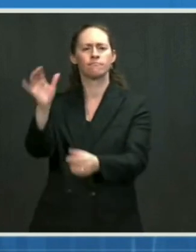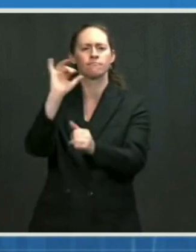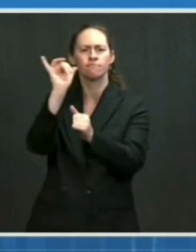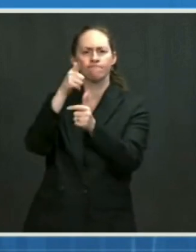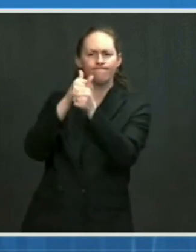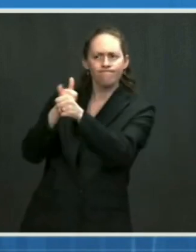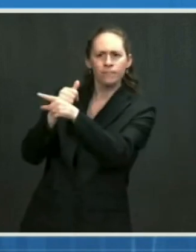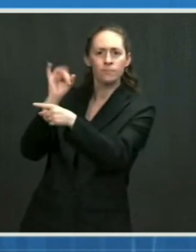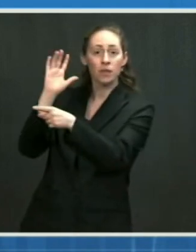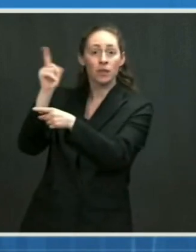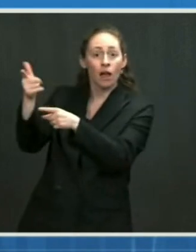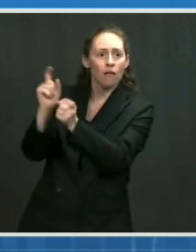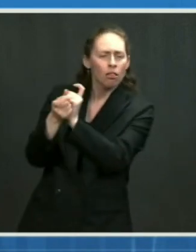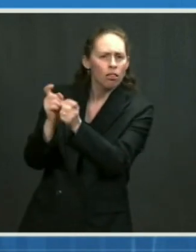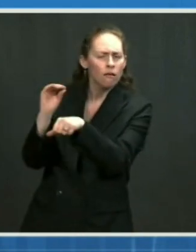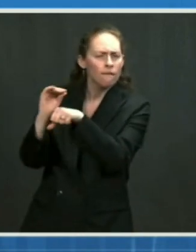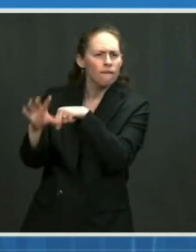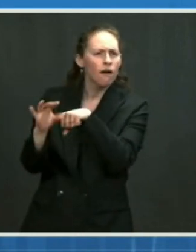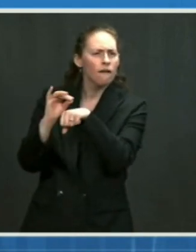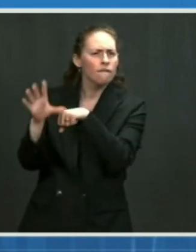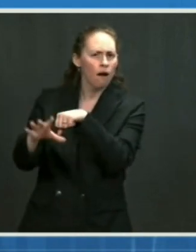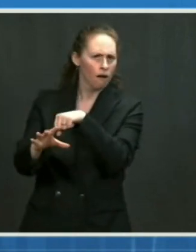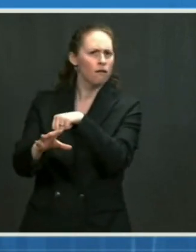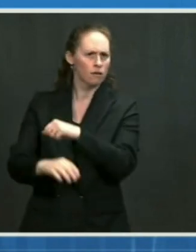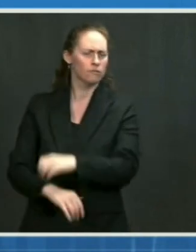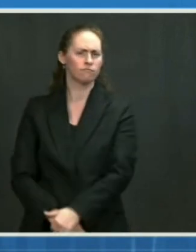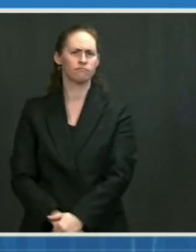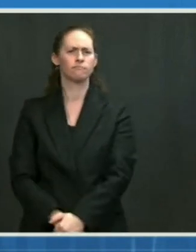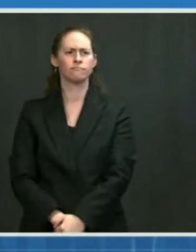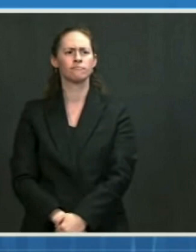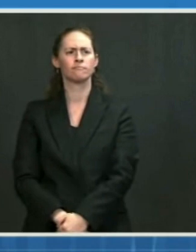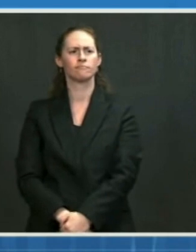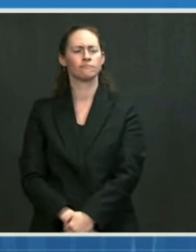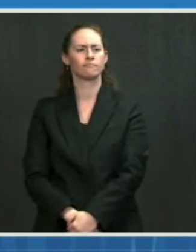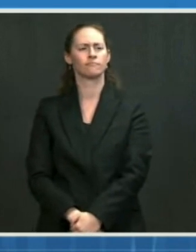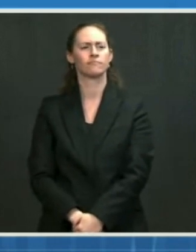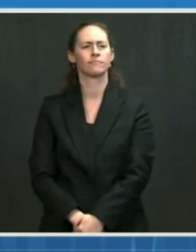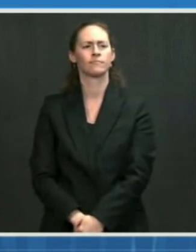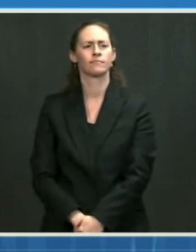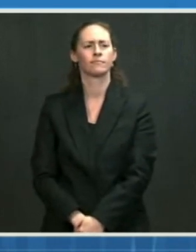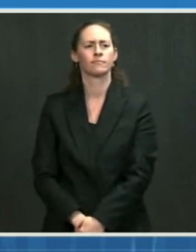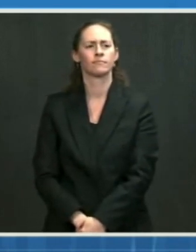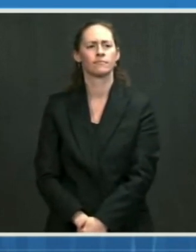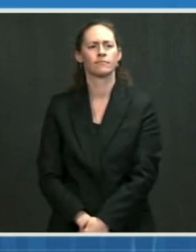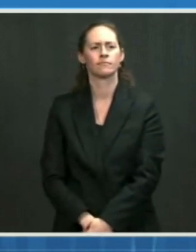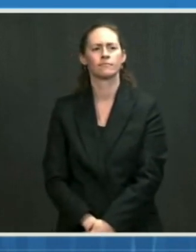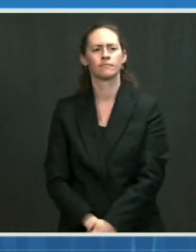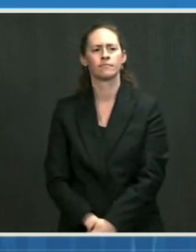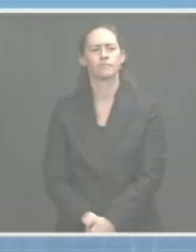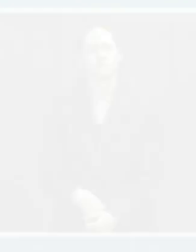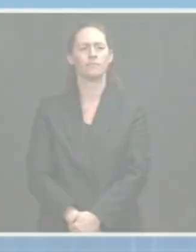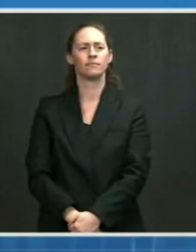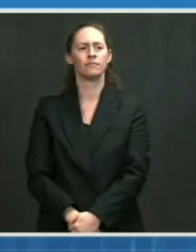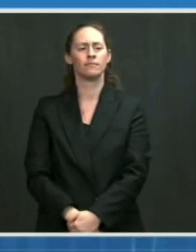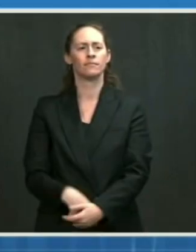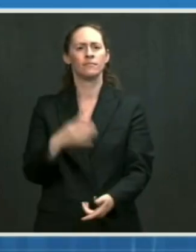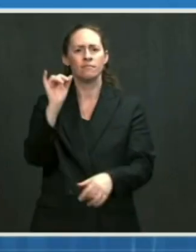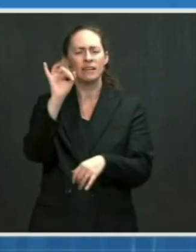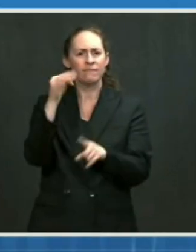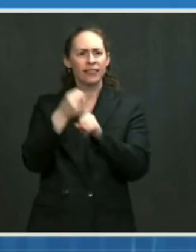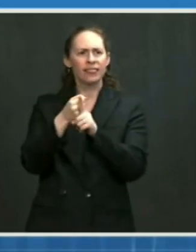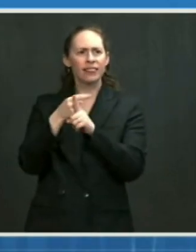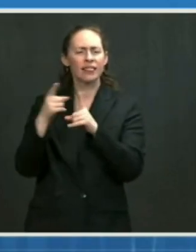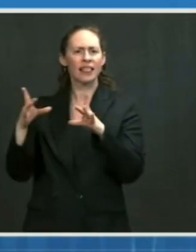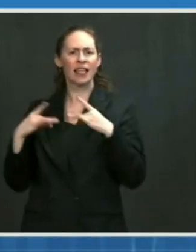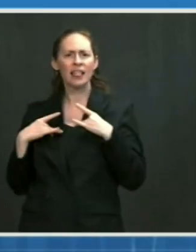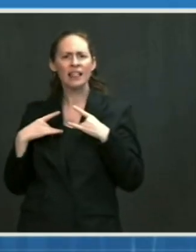can be unpredictable. So if things get worse, there is always a chance we may need to make change to these recommendations. The